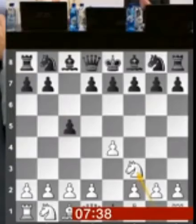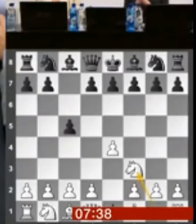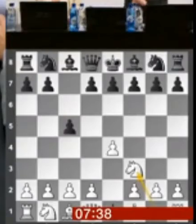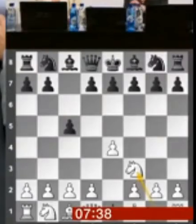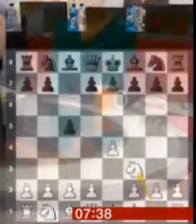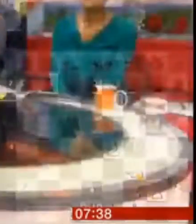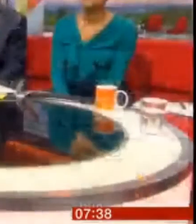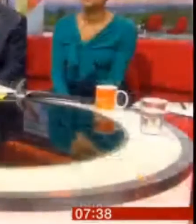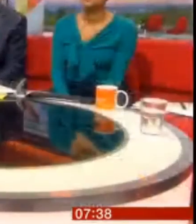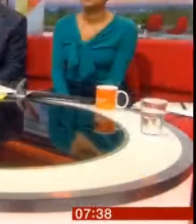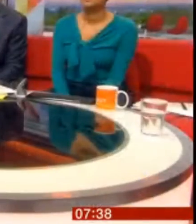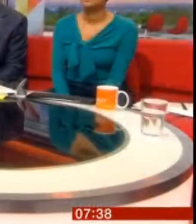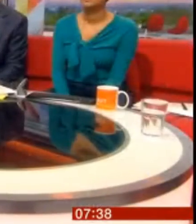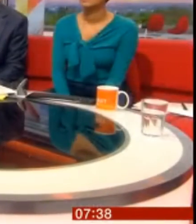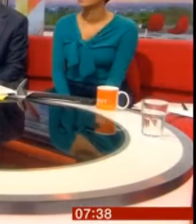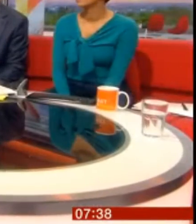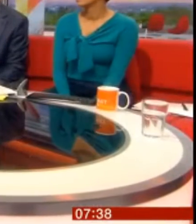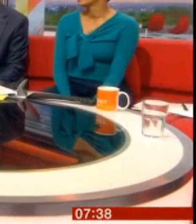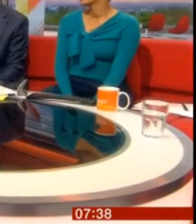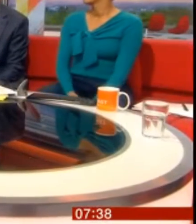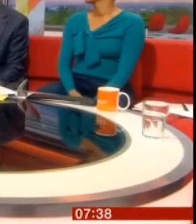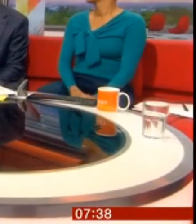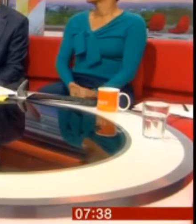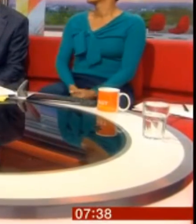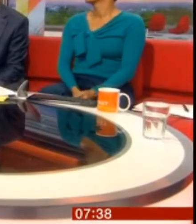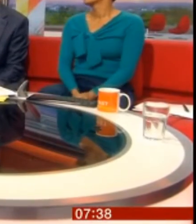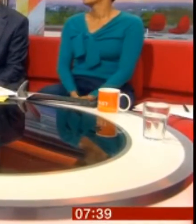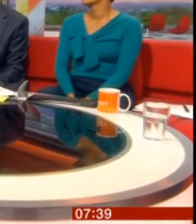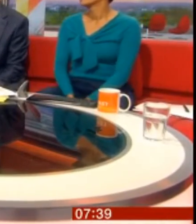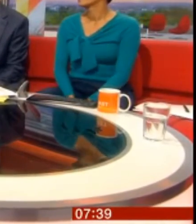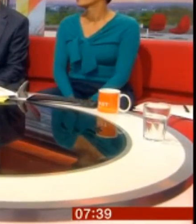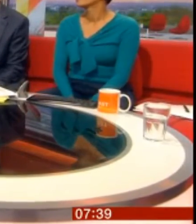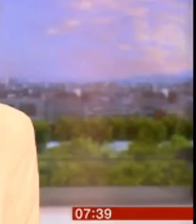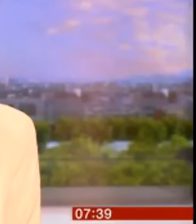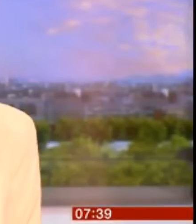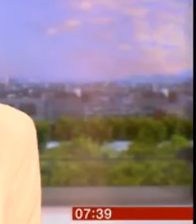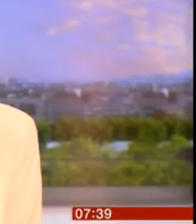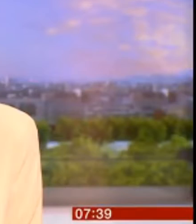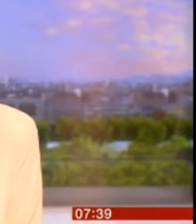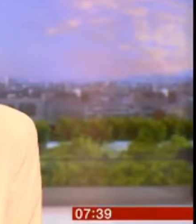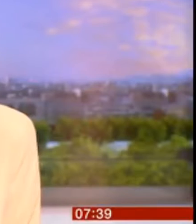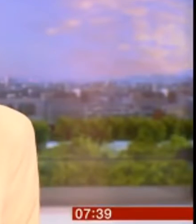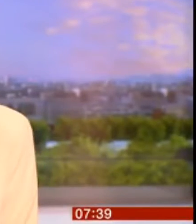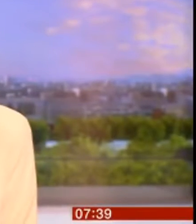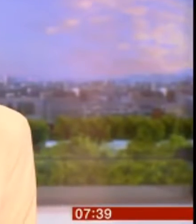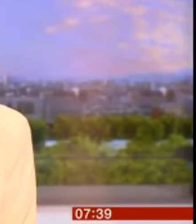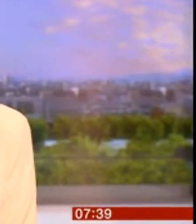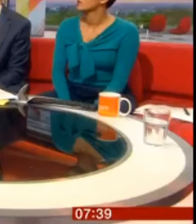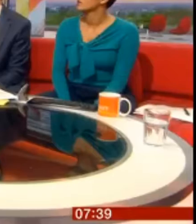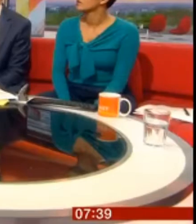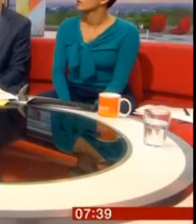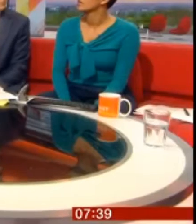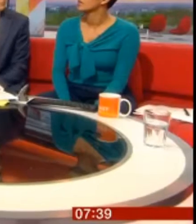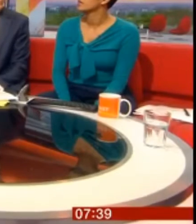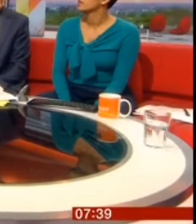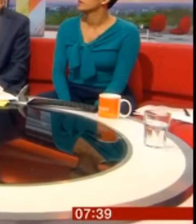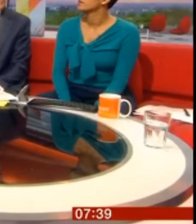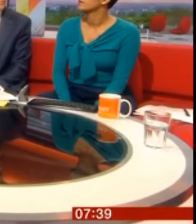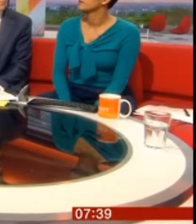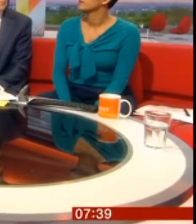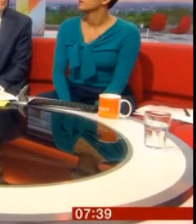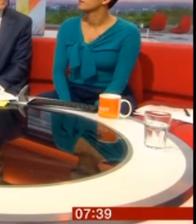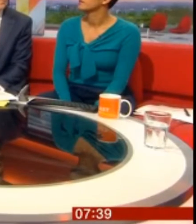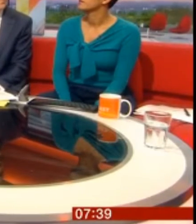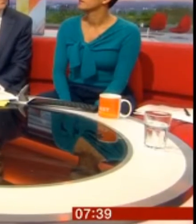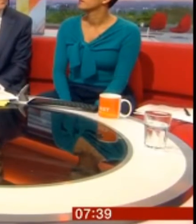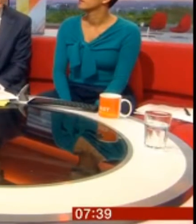I thought one of them was asleep then. I'd like to watch it. Yeah, you love chess, don't you? I really, really like chess. That's possibly because you